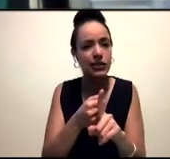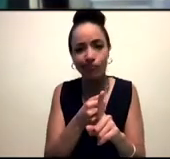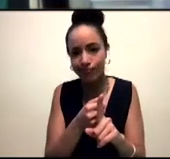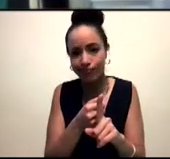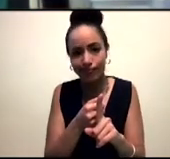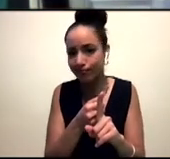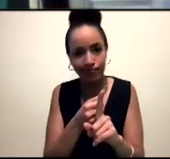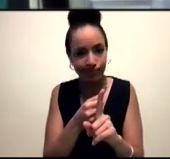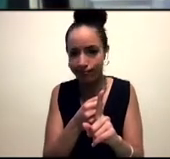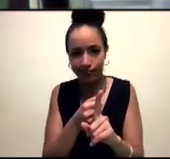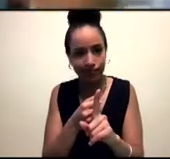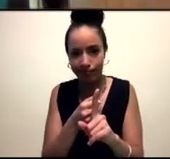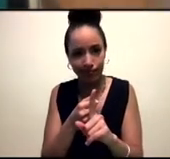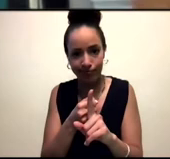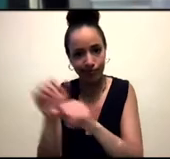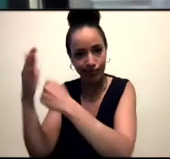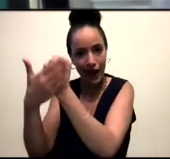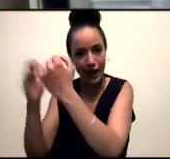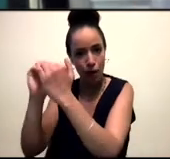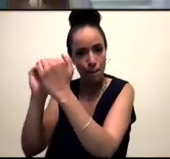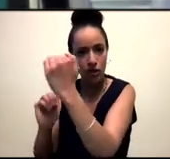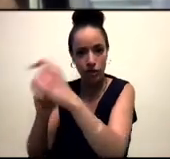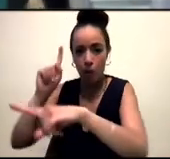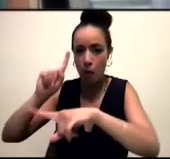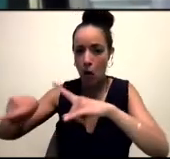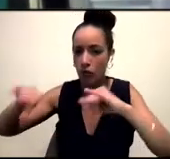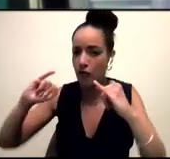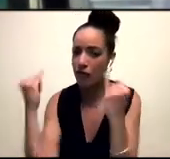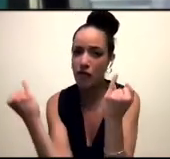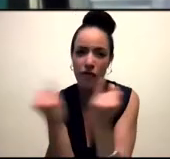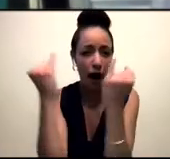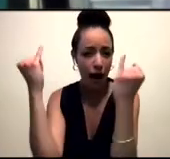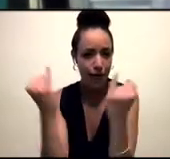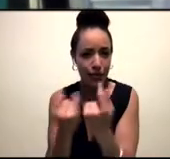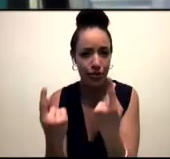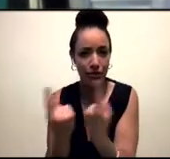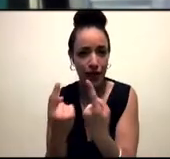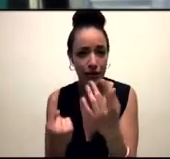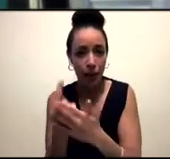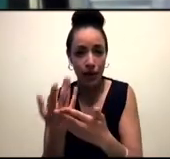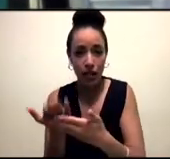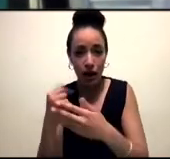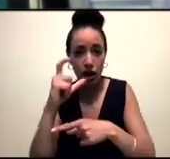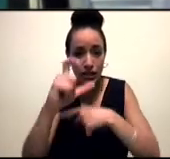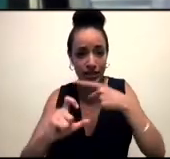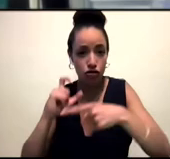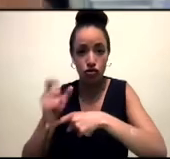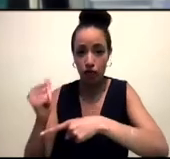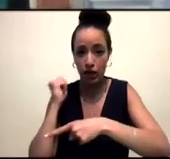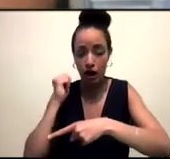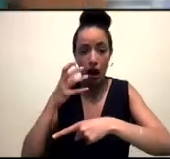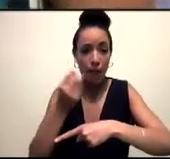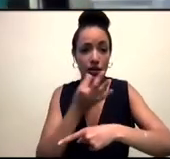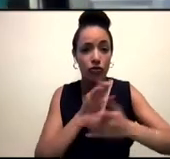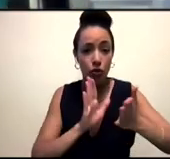violent things that have happened in the last century, like, literally the most violent things. And it happened in the span of a few months and a few years. And what Britain